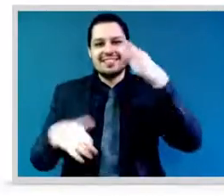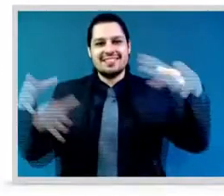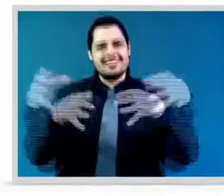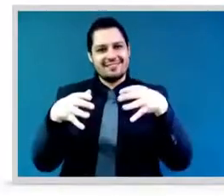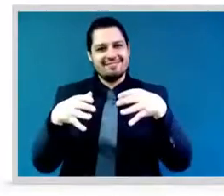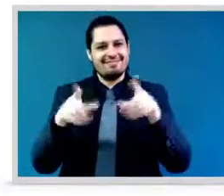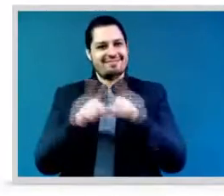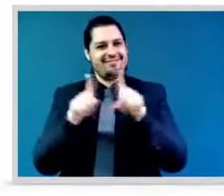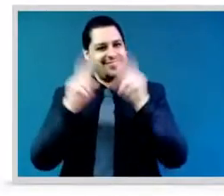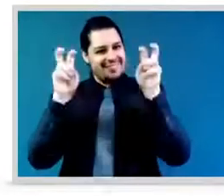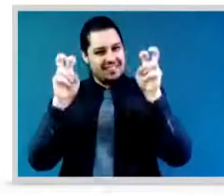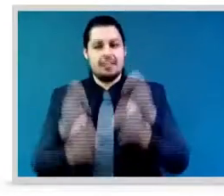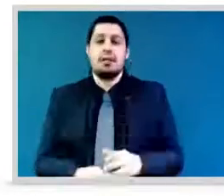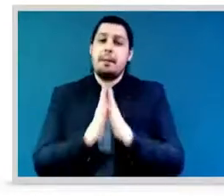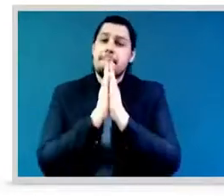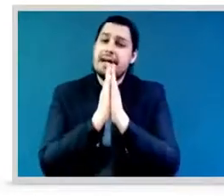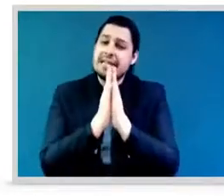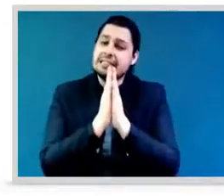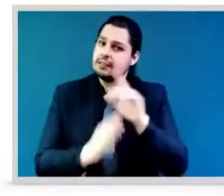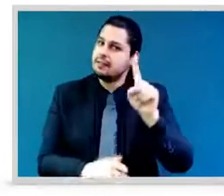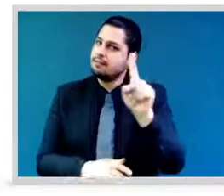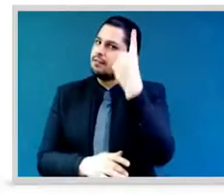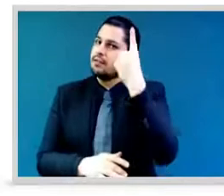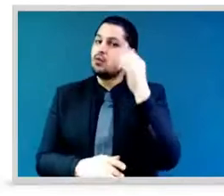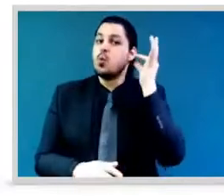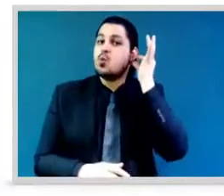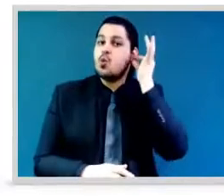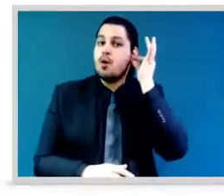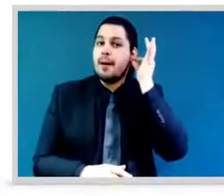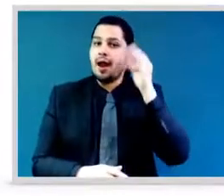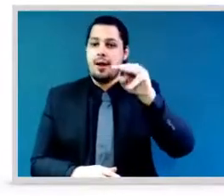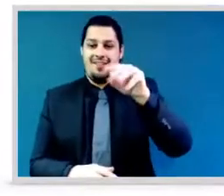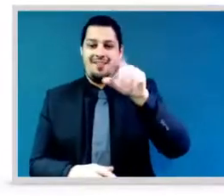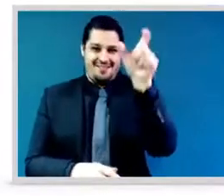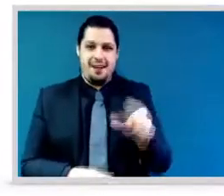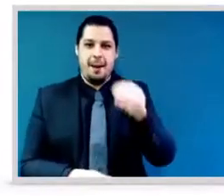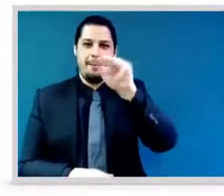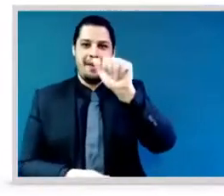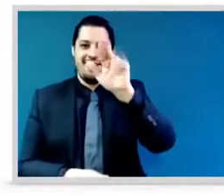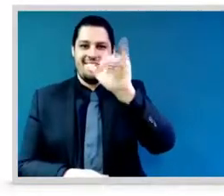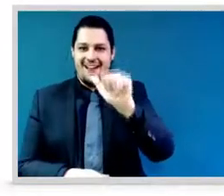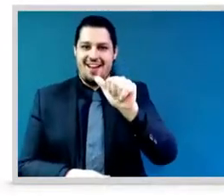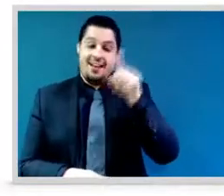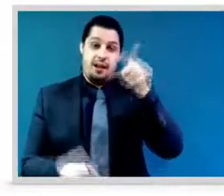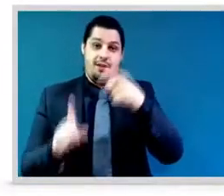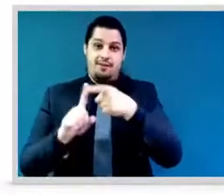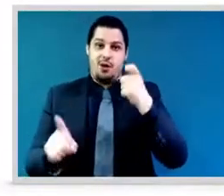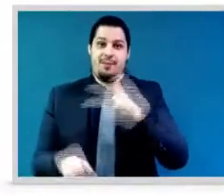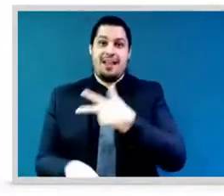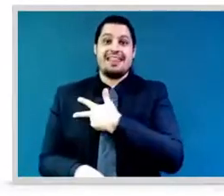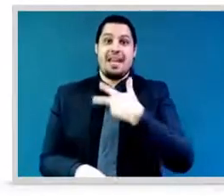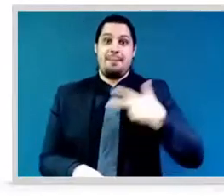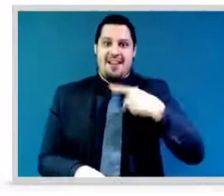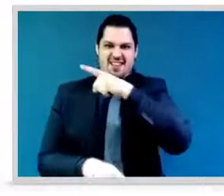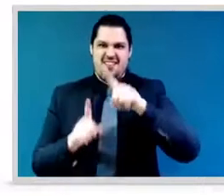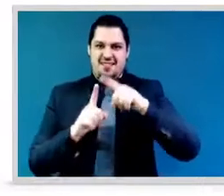advocate for the leaders for generation equality campaign uh your royal highness i have a i